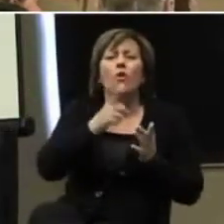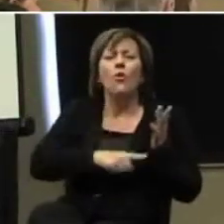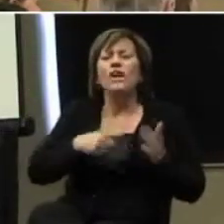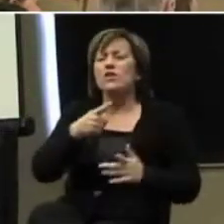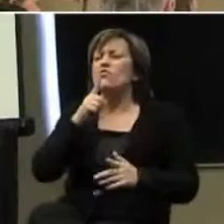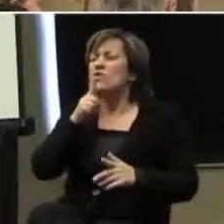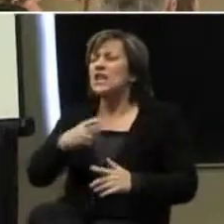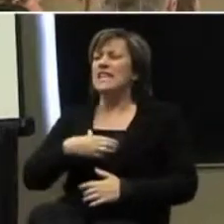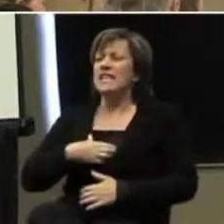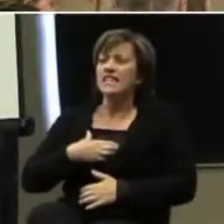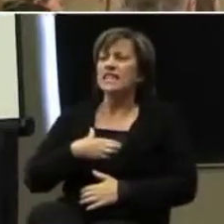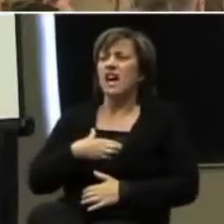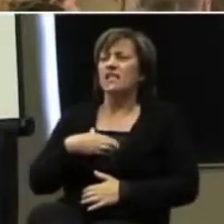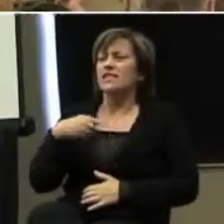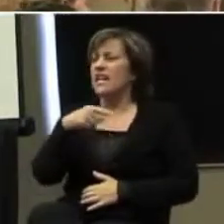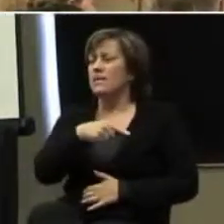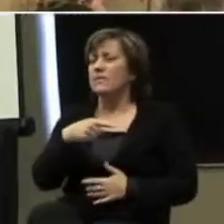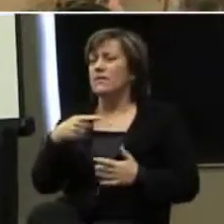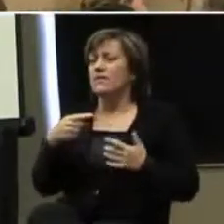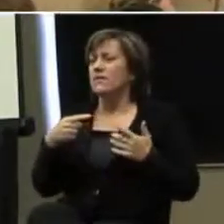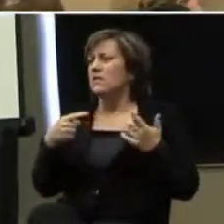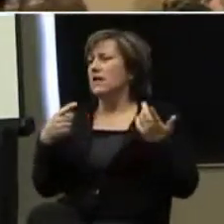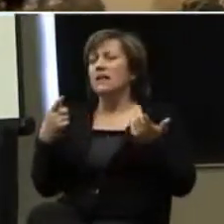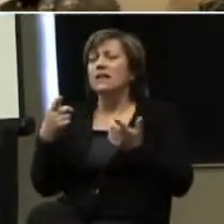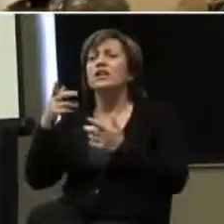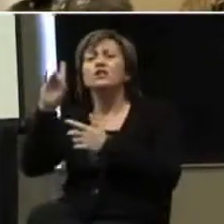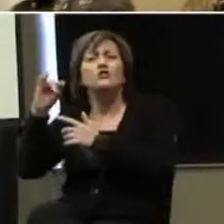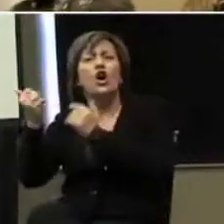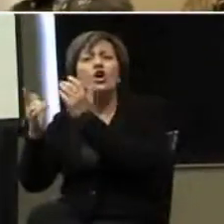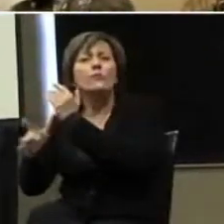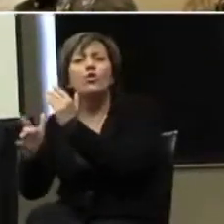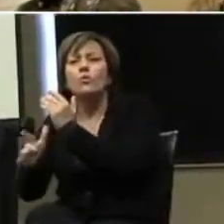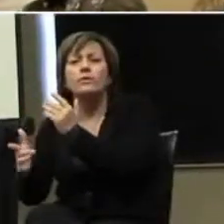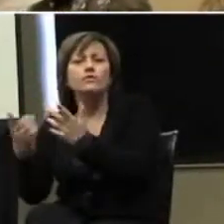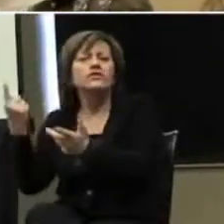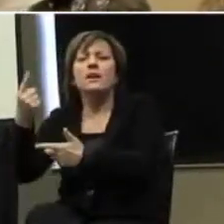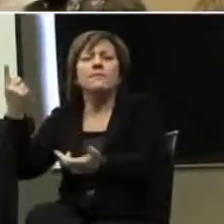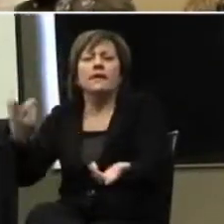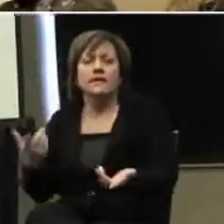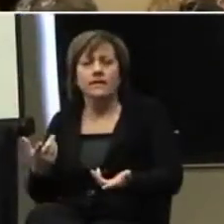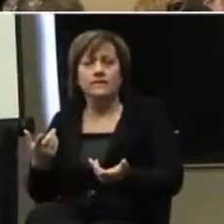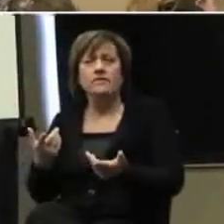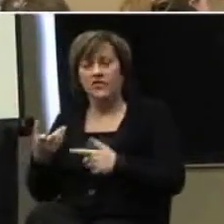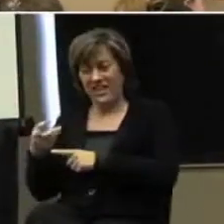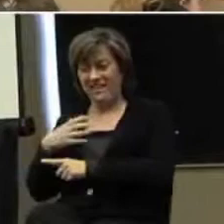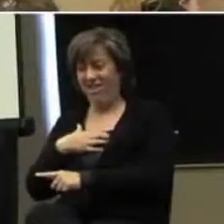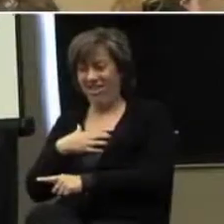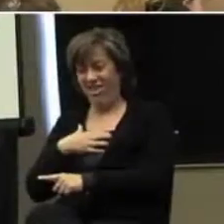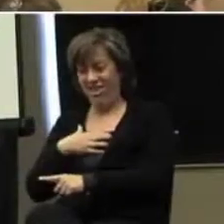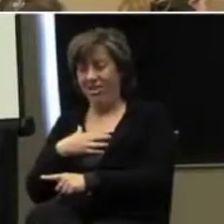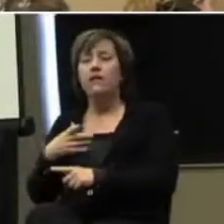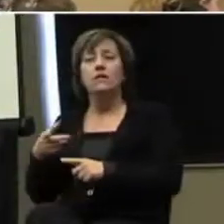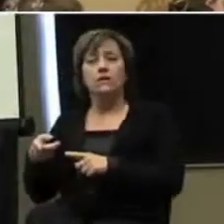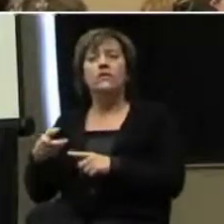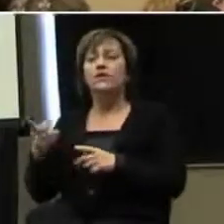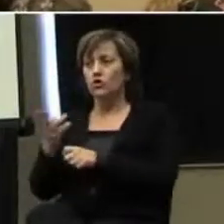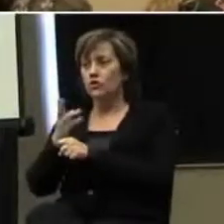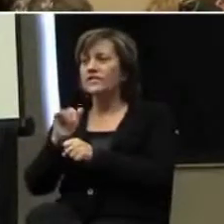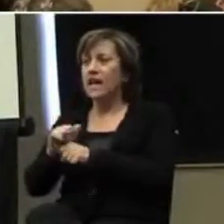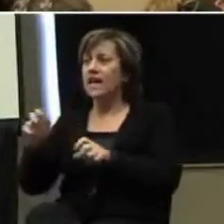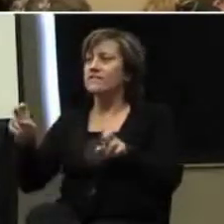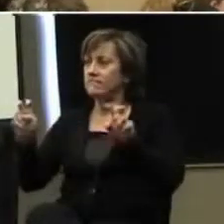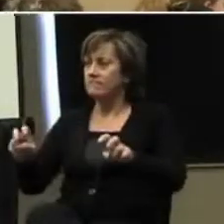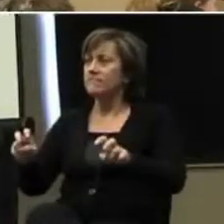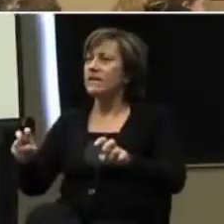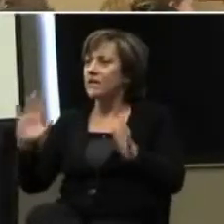grossed out by? Is it like I said dog poop? I said dog poop and you're like, dog poop? Okay. So if it's something like that, then you sit